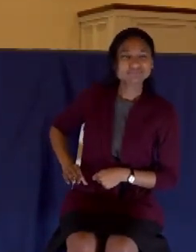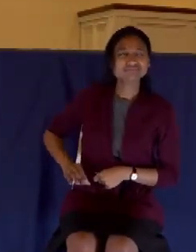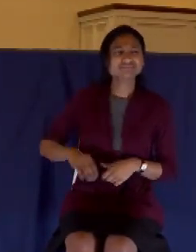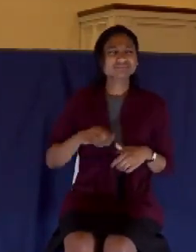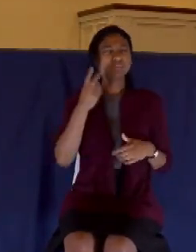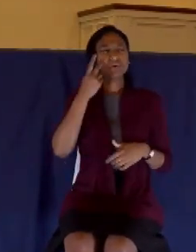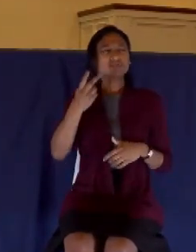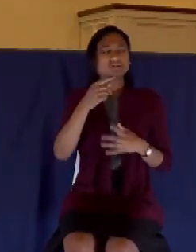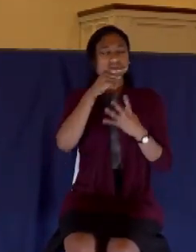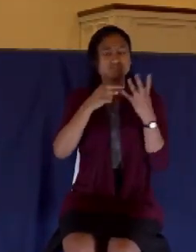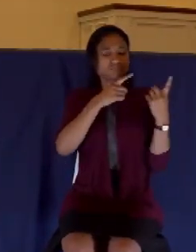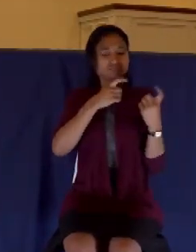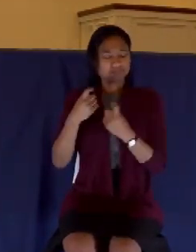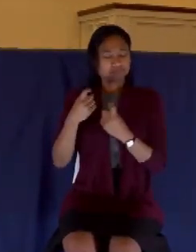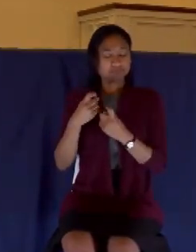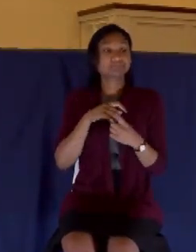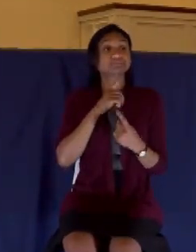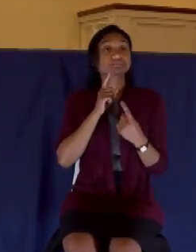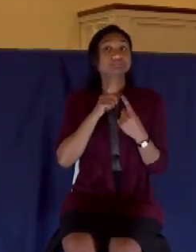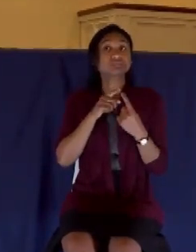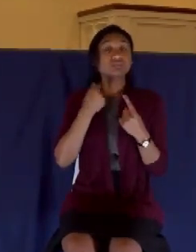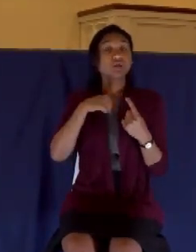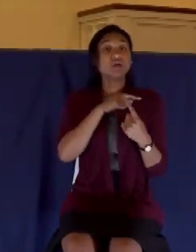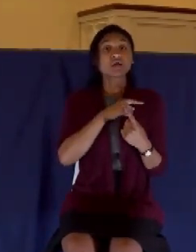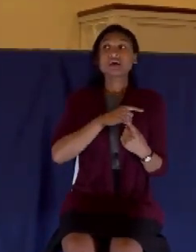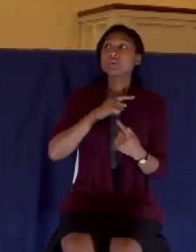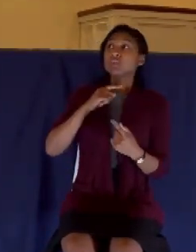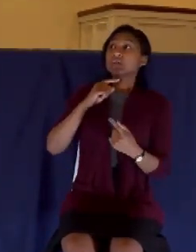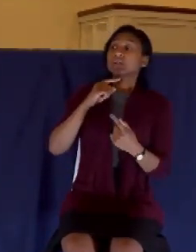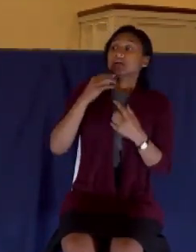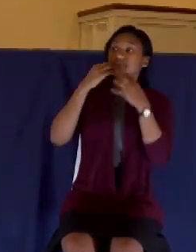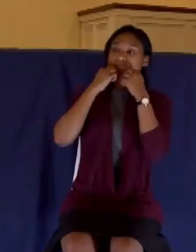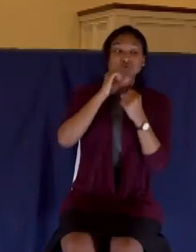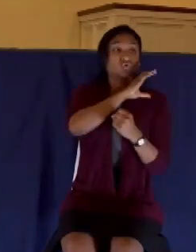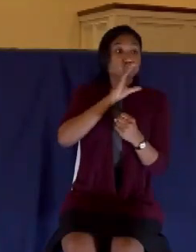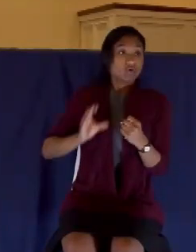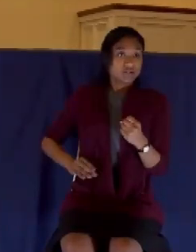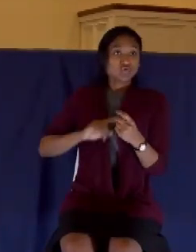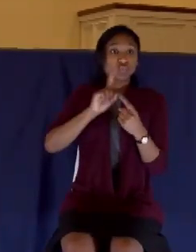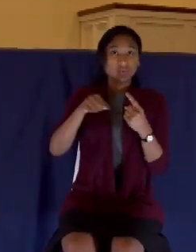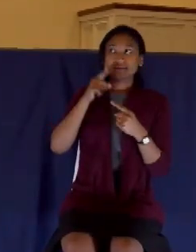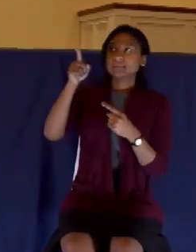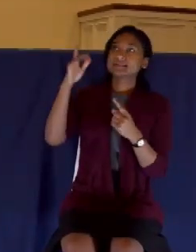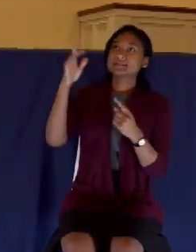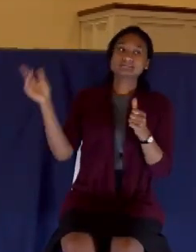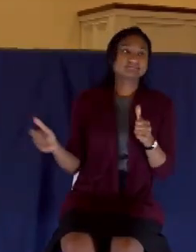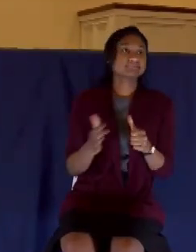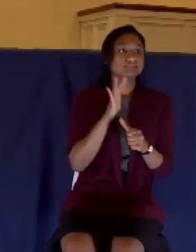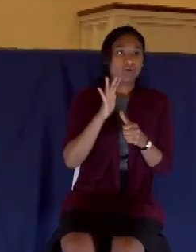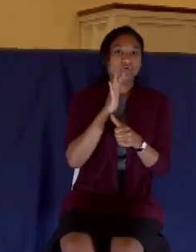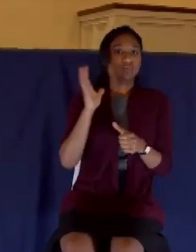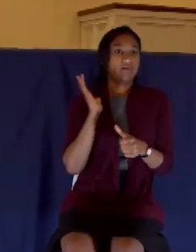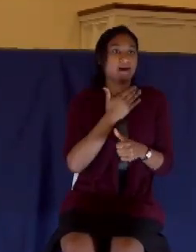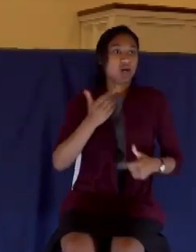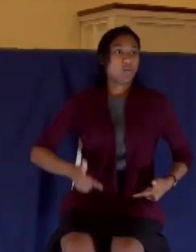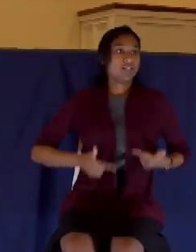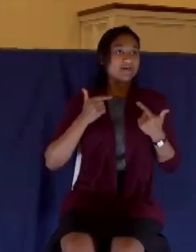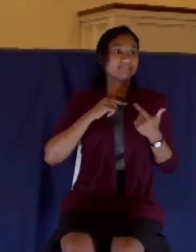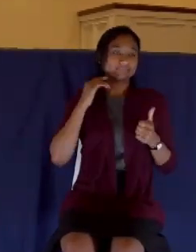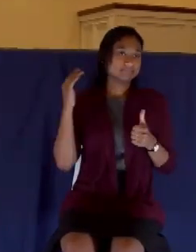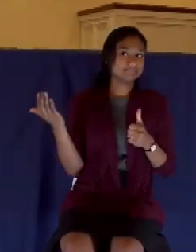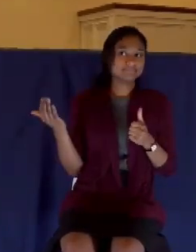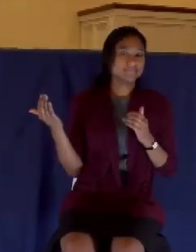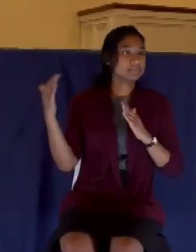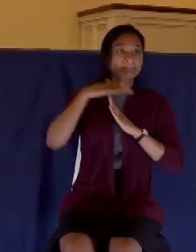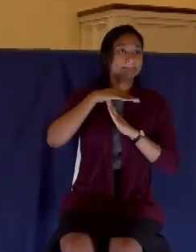when Christ, we treasure Christ above all when Christ is the central person of our life. Look at verse three. And being in Bethany in the house of Simon the